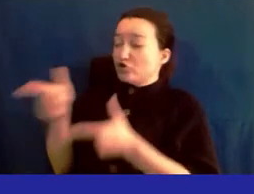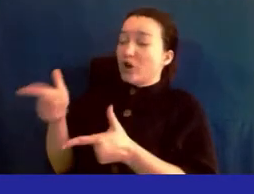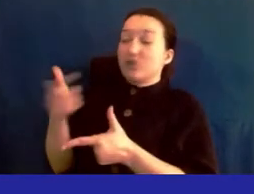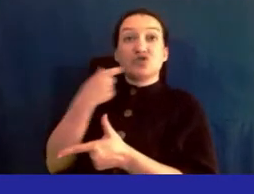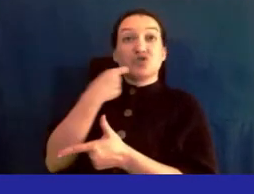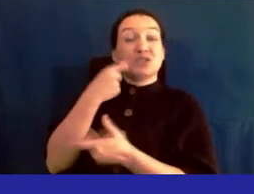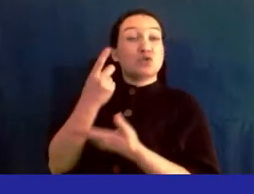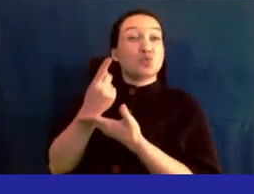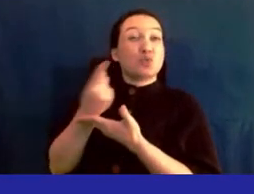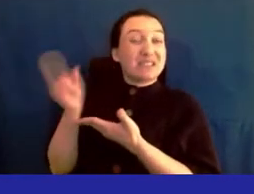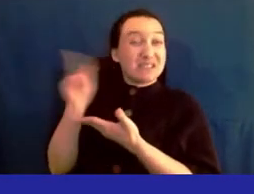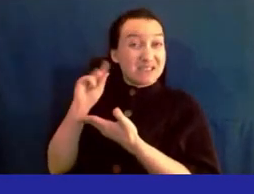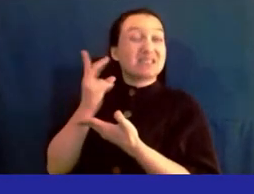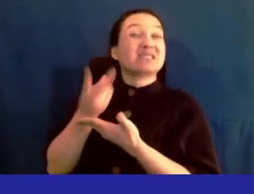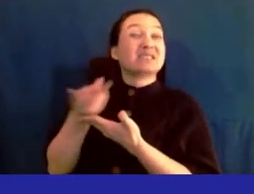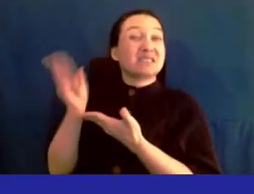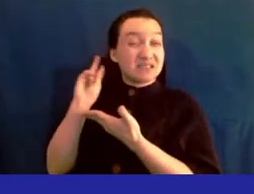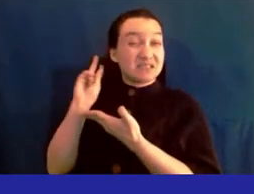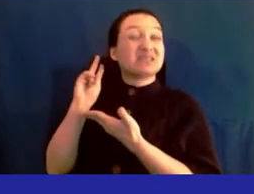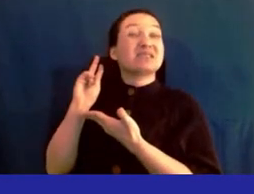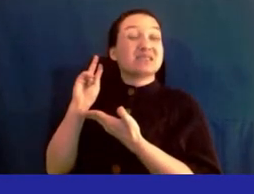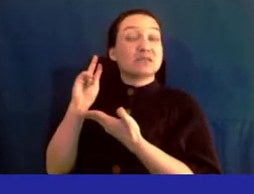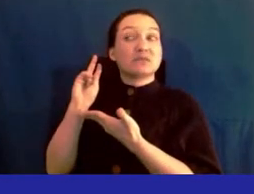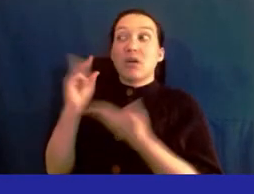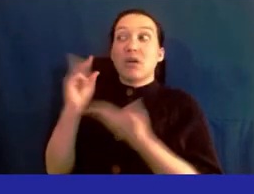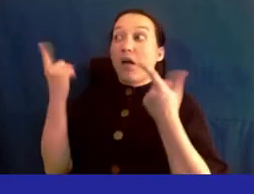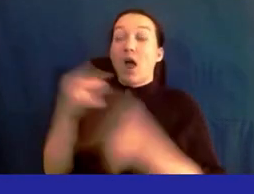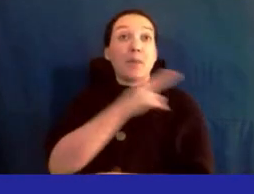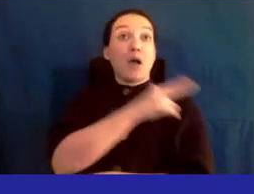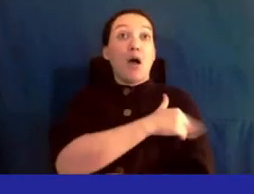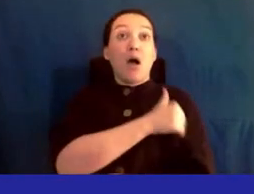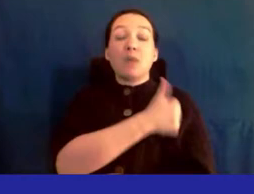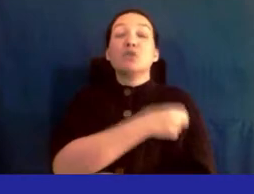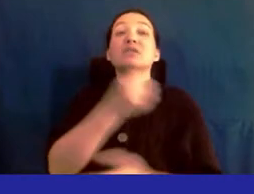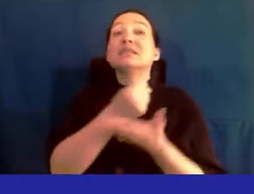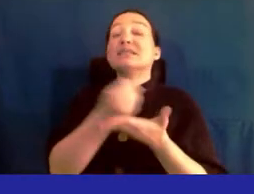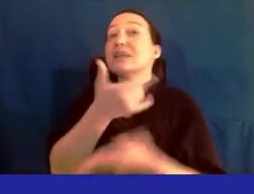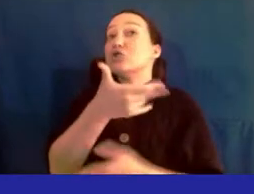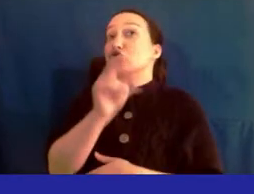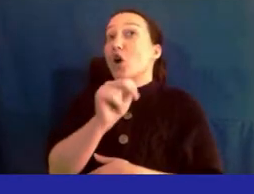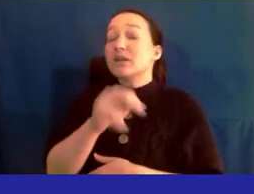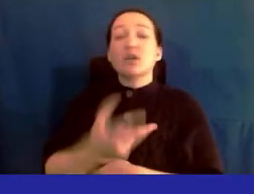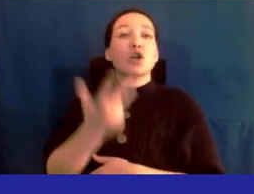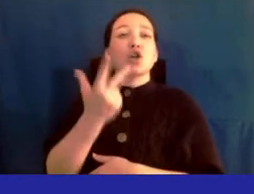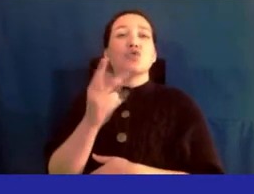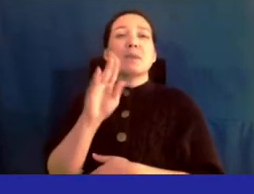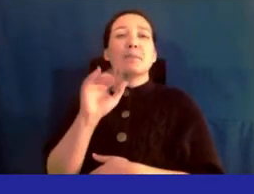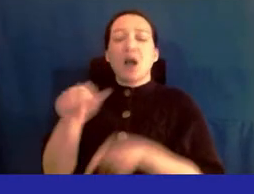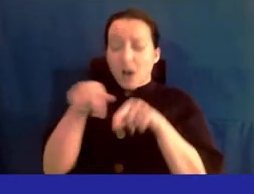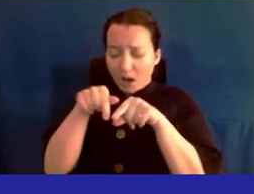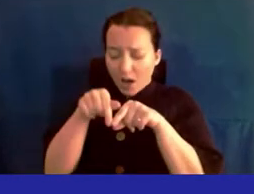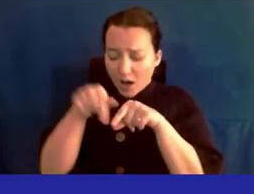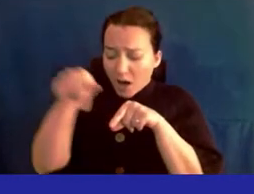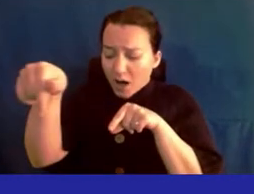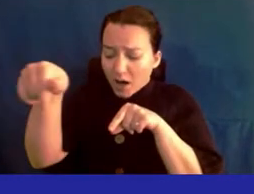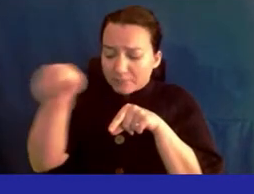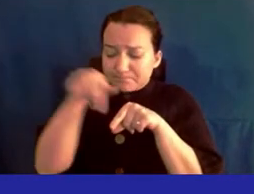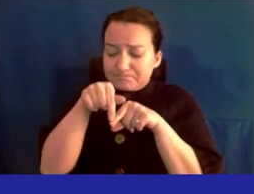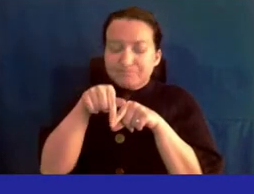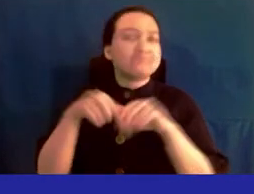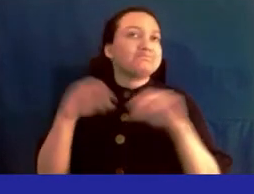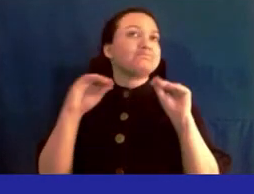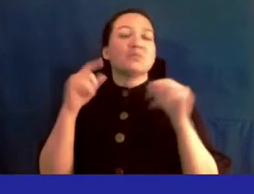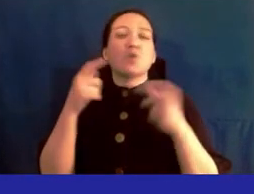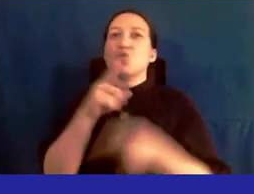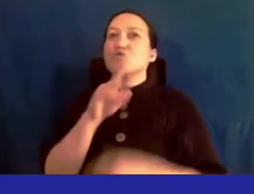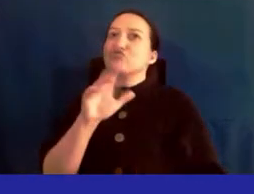weeks ago and there was a hospital saint john's three blocks away but it doesn't have a trauma center